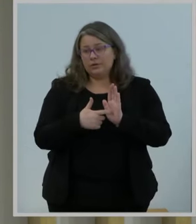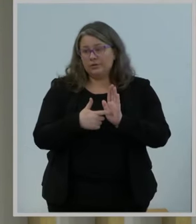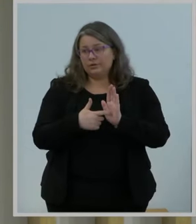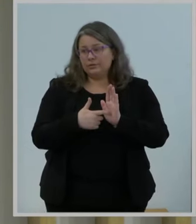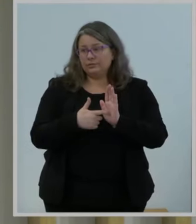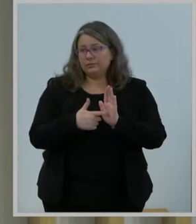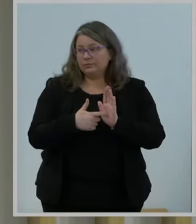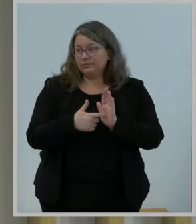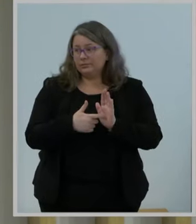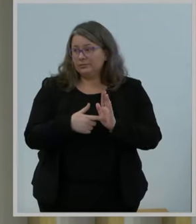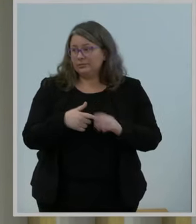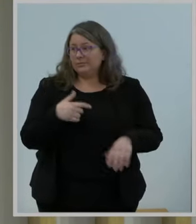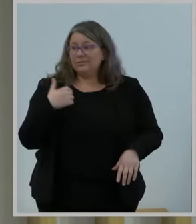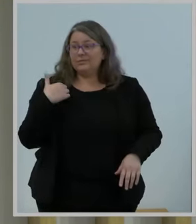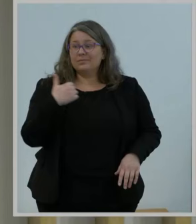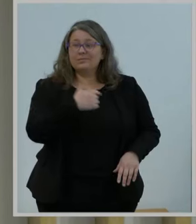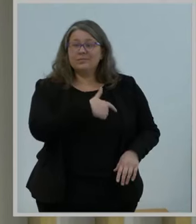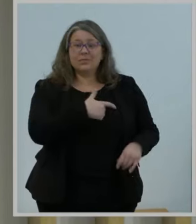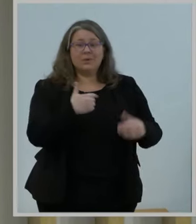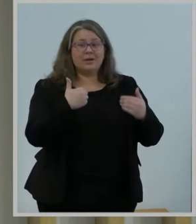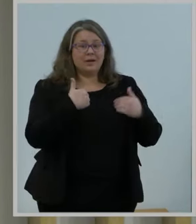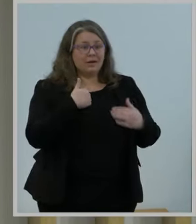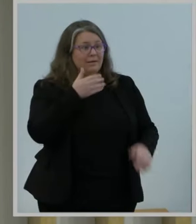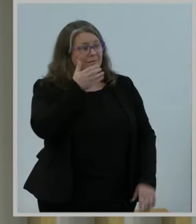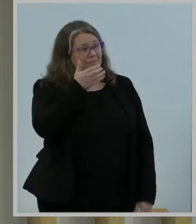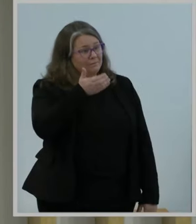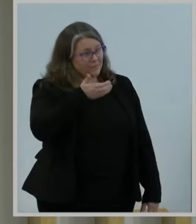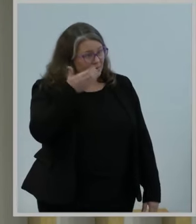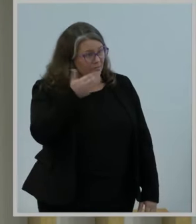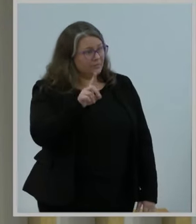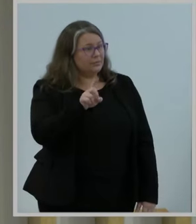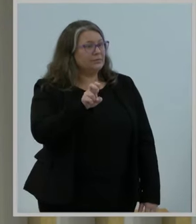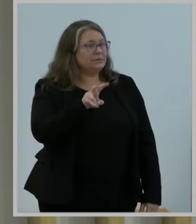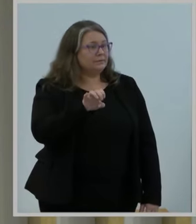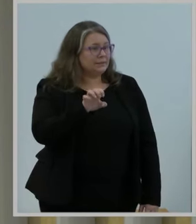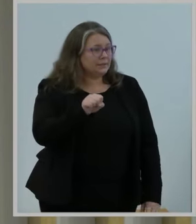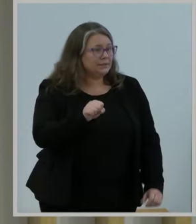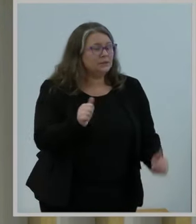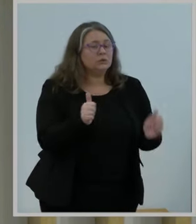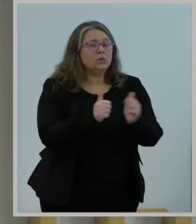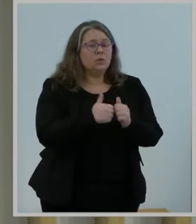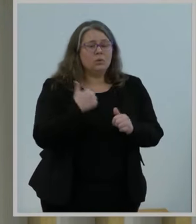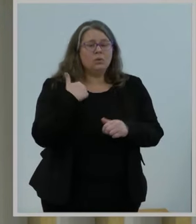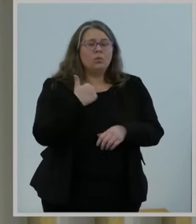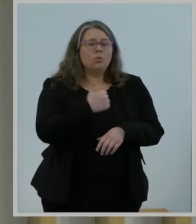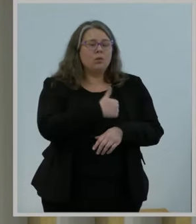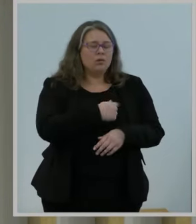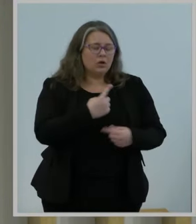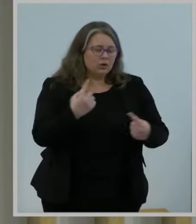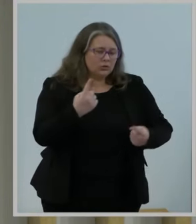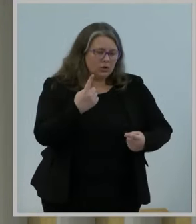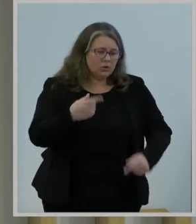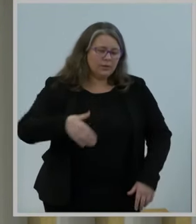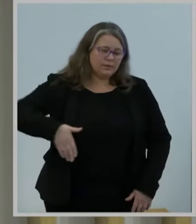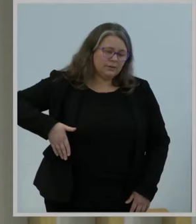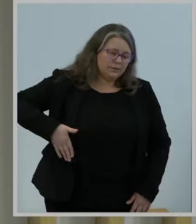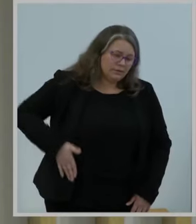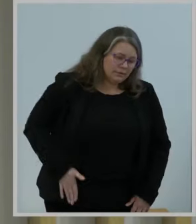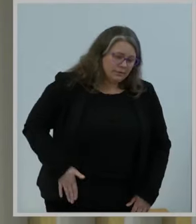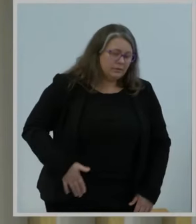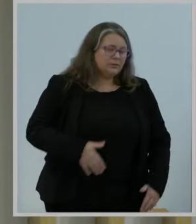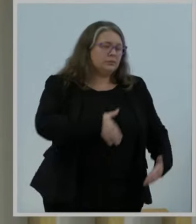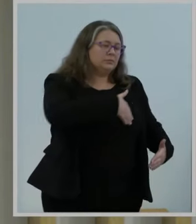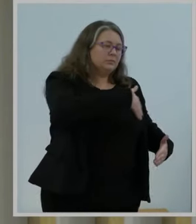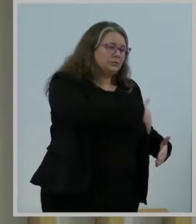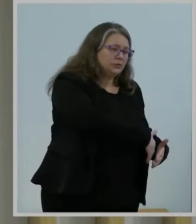we have in our palms, pockets, and purses at all times. Every carrier and every device should be capable of receiving these